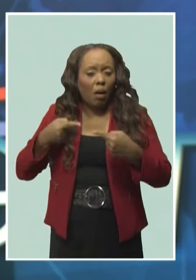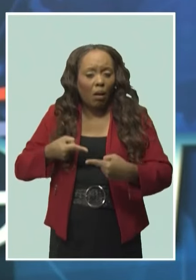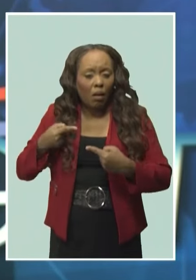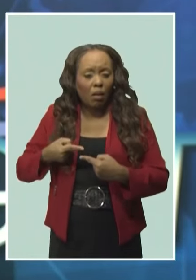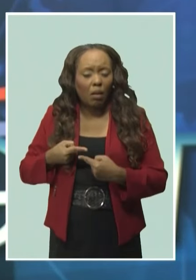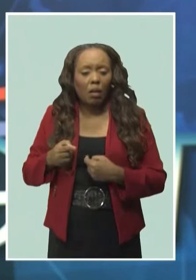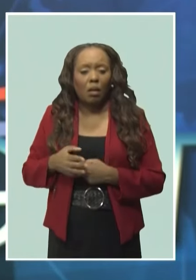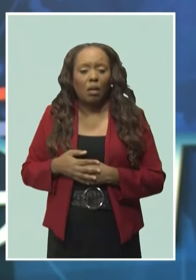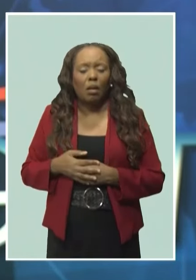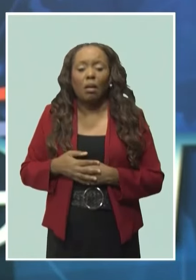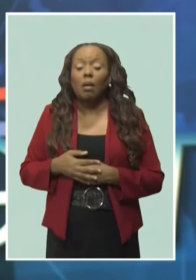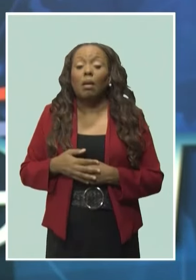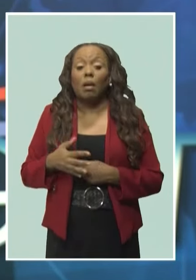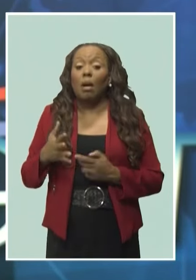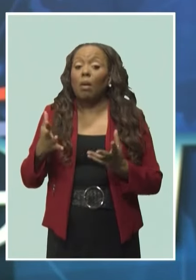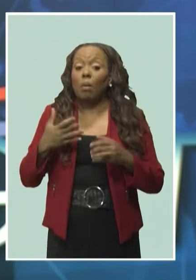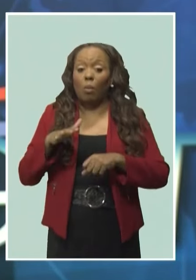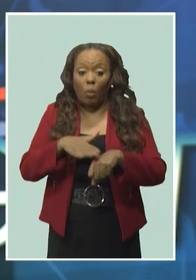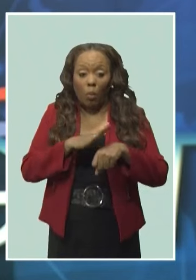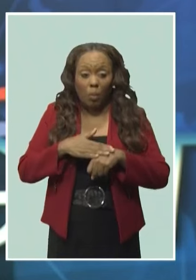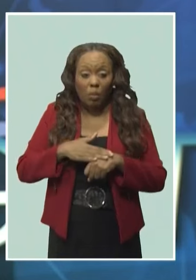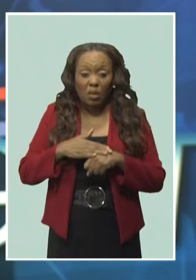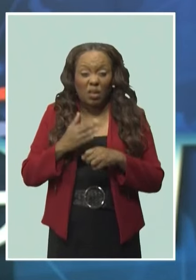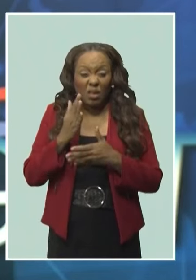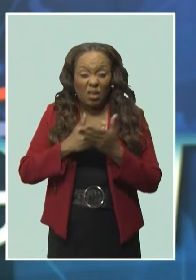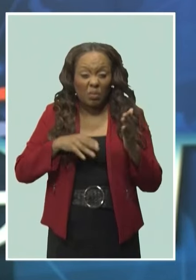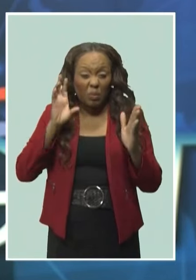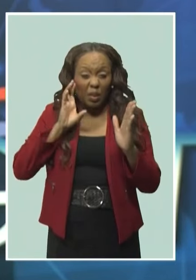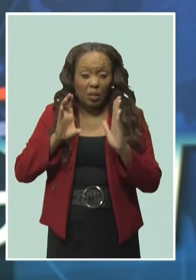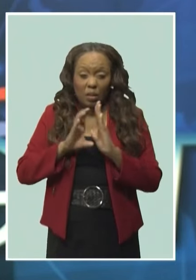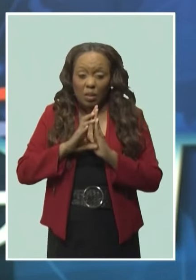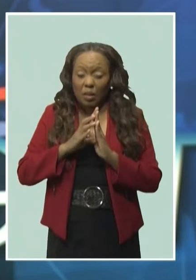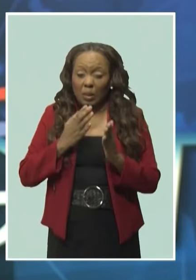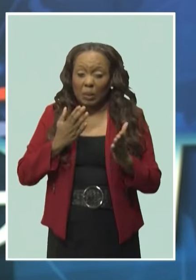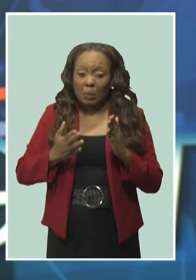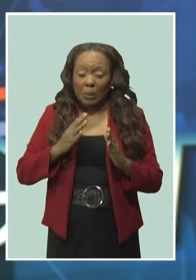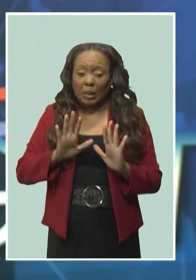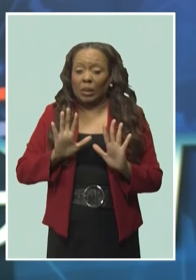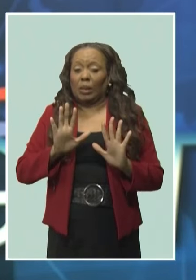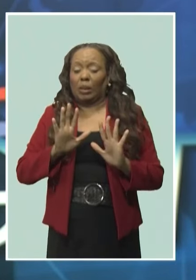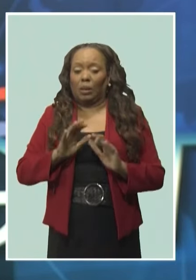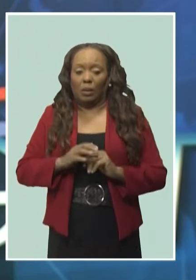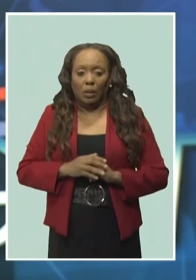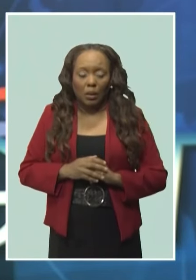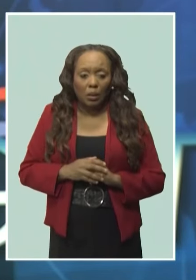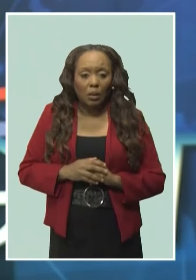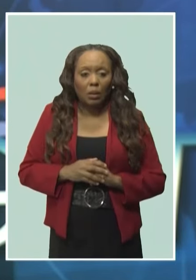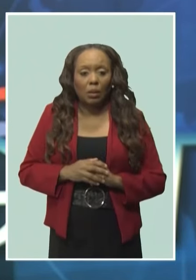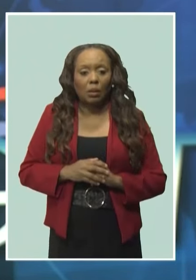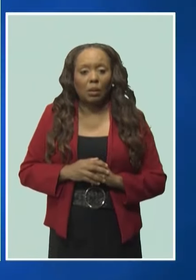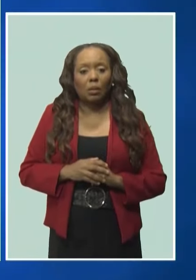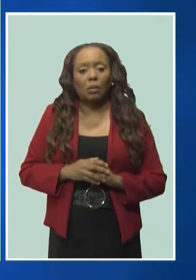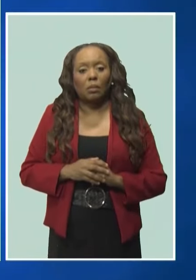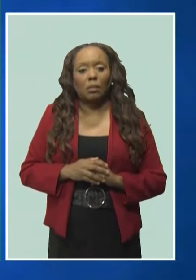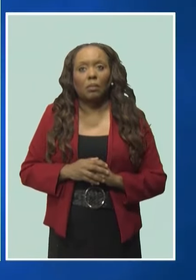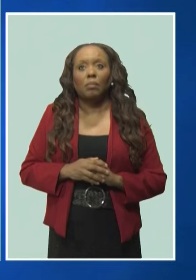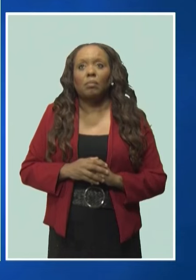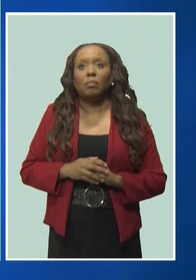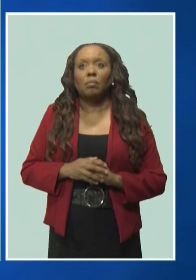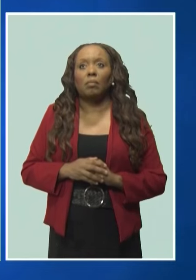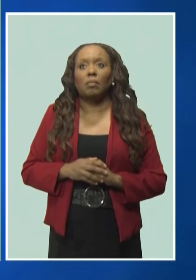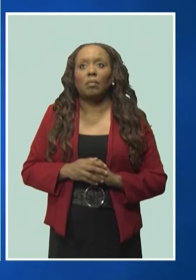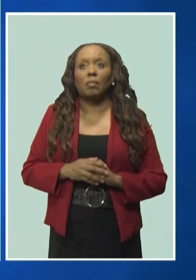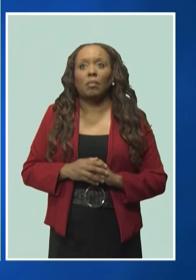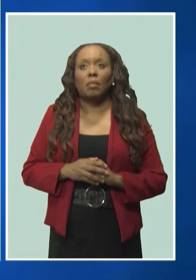Sherika Griffith has the story, and I must warn you, some of the images may be disturbing. The past 19 months